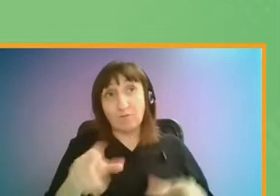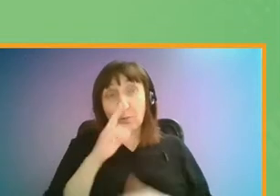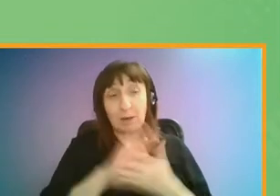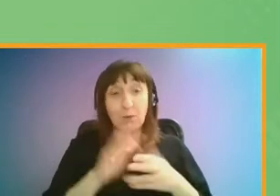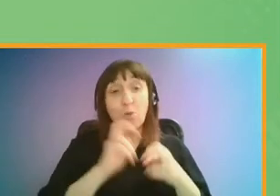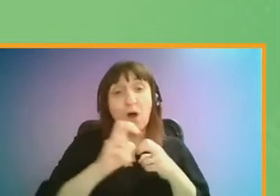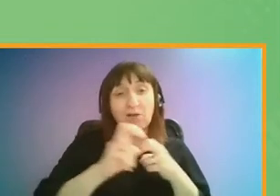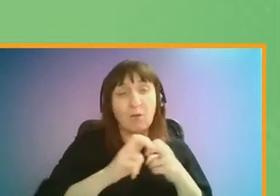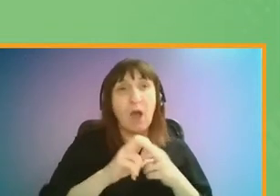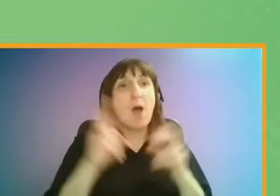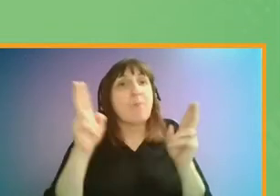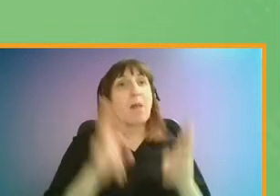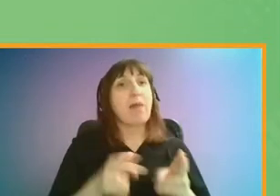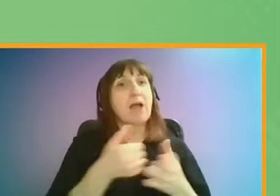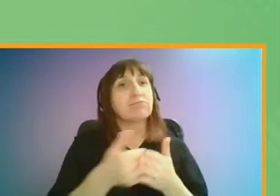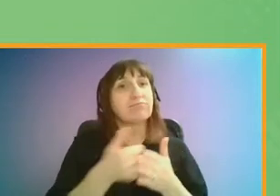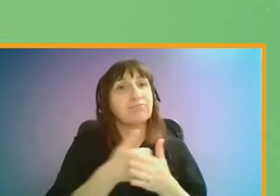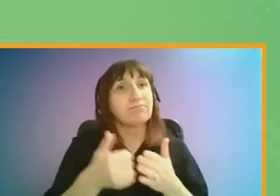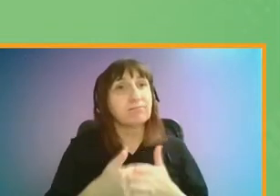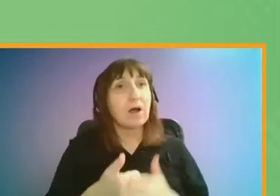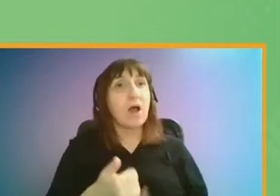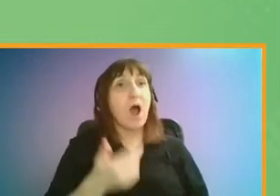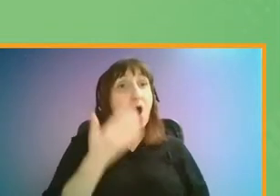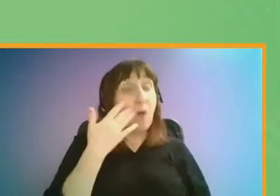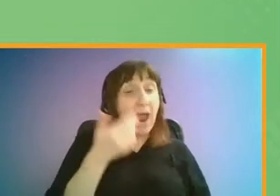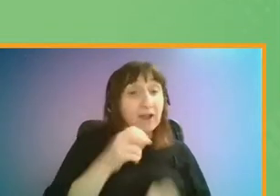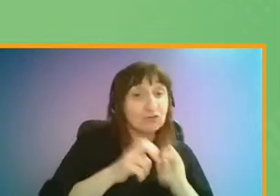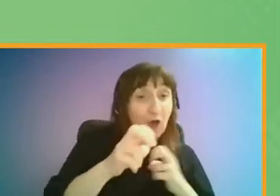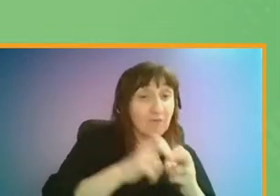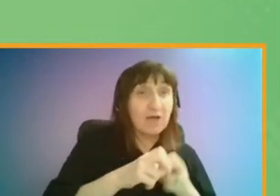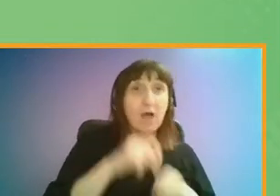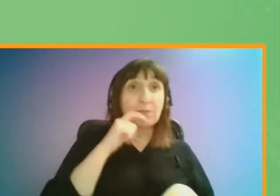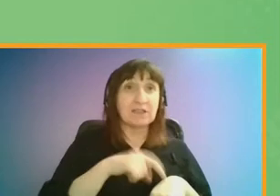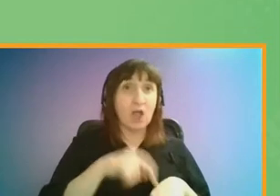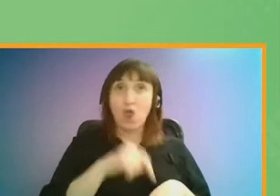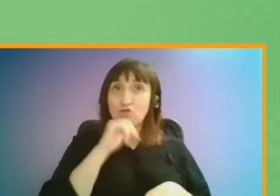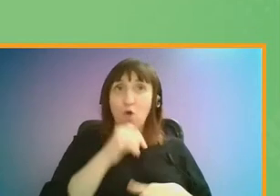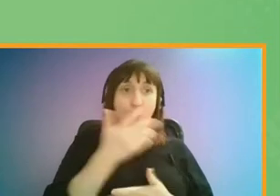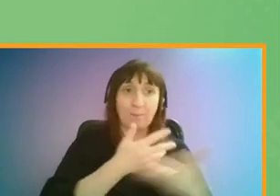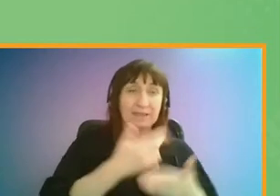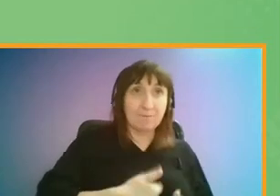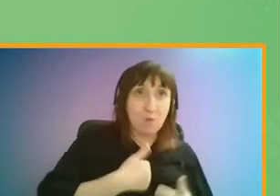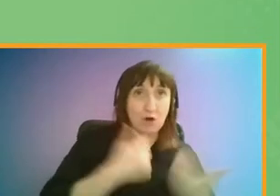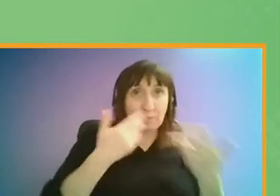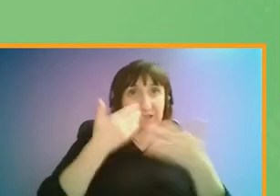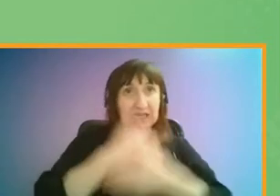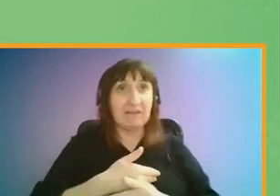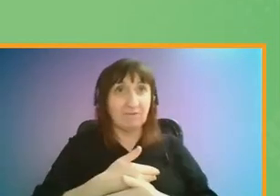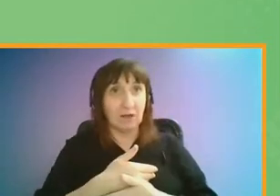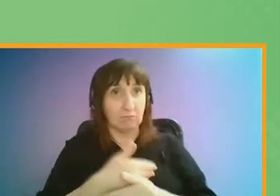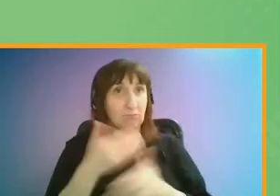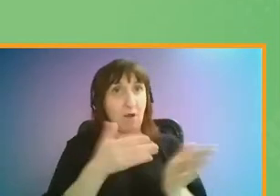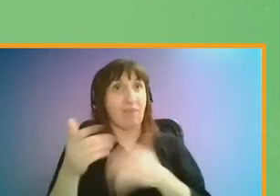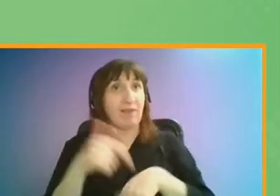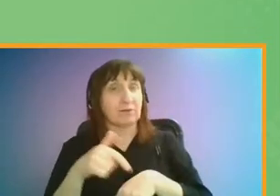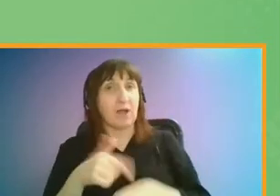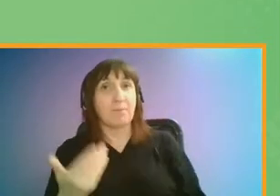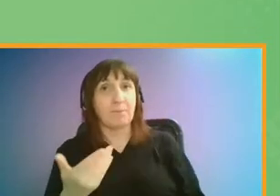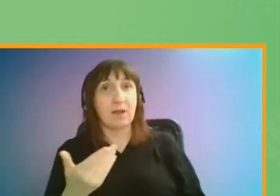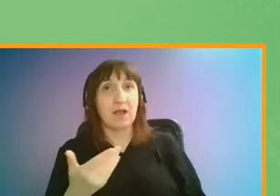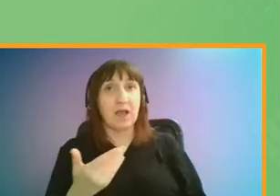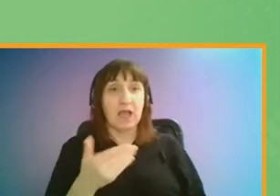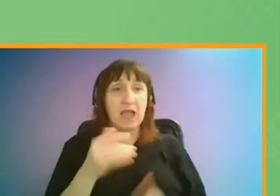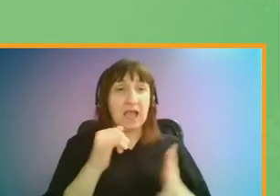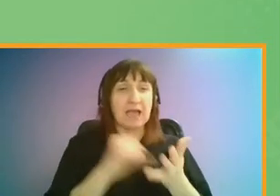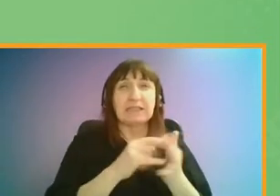commute, but do so less frequently, and, when they do, they may decide to do so outside of peak hours. Season ticket sales have